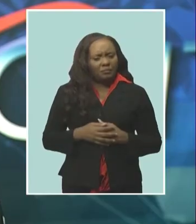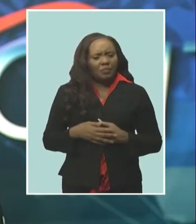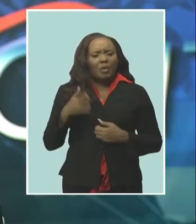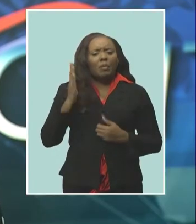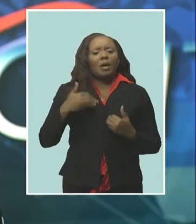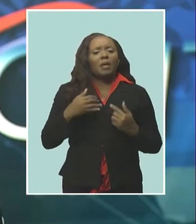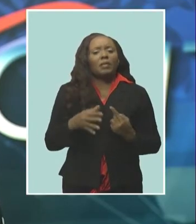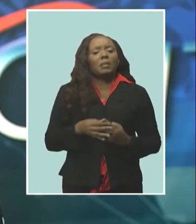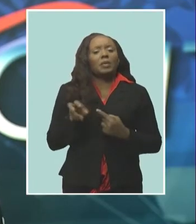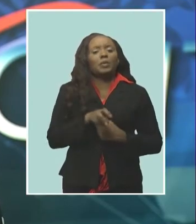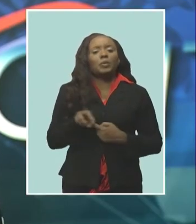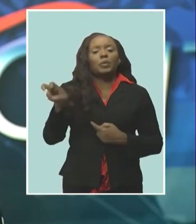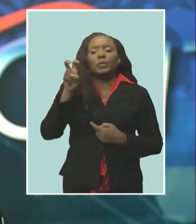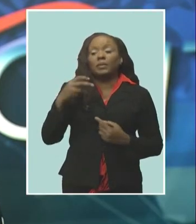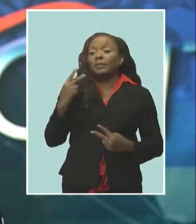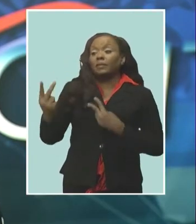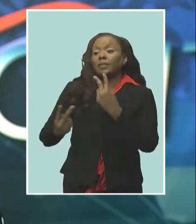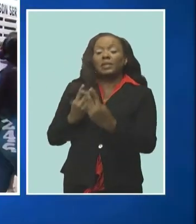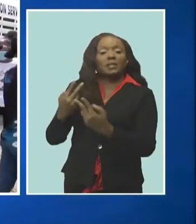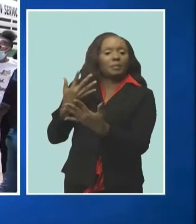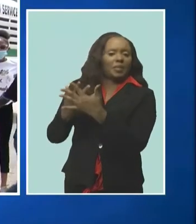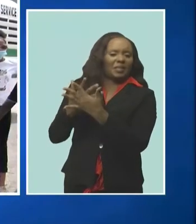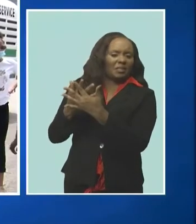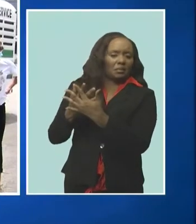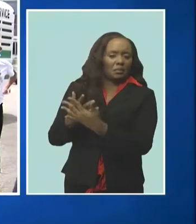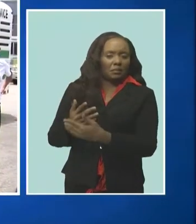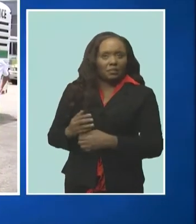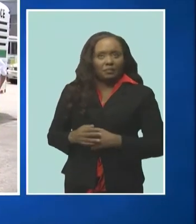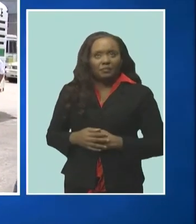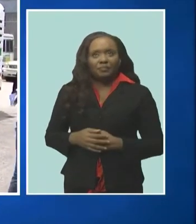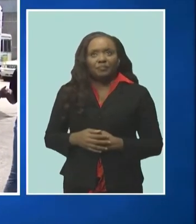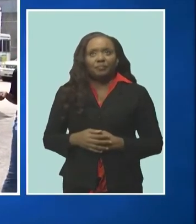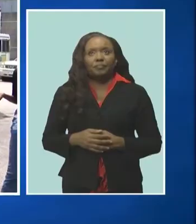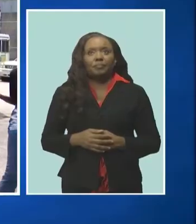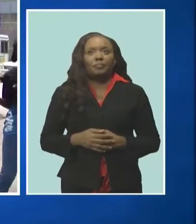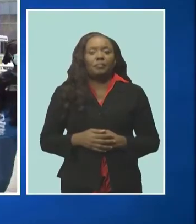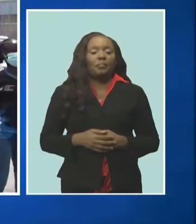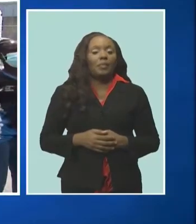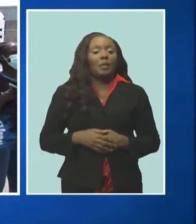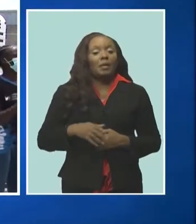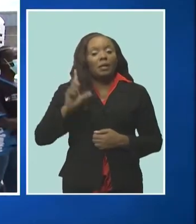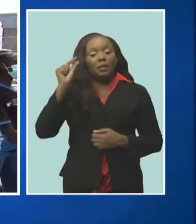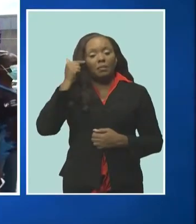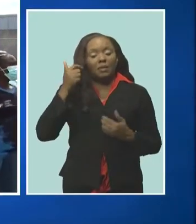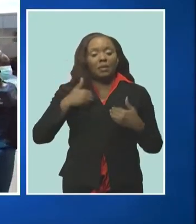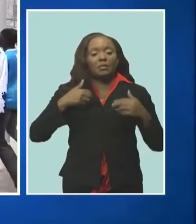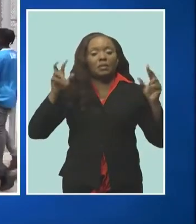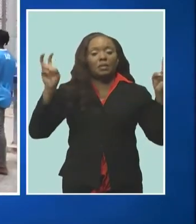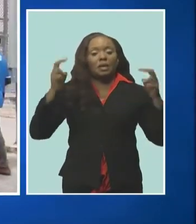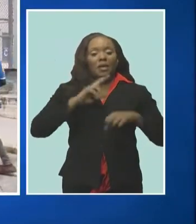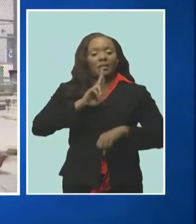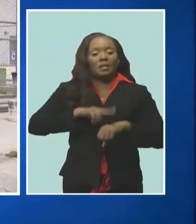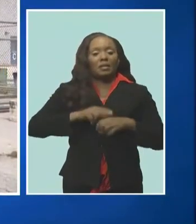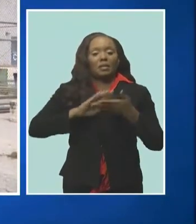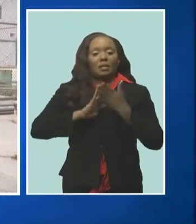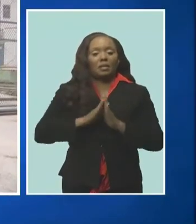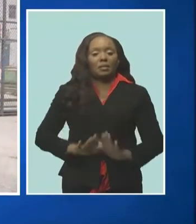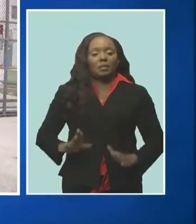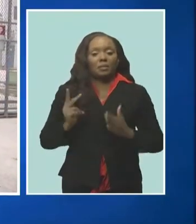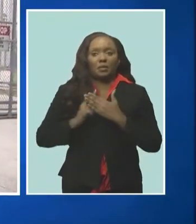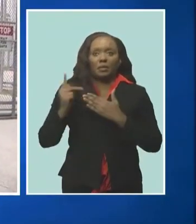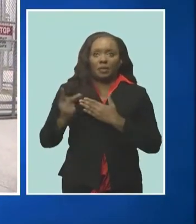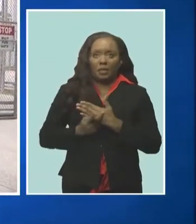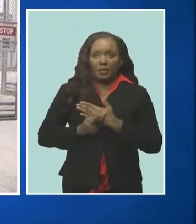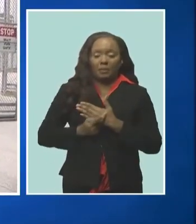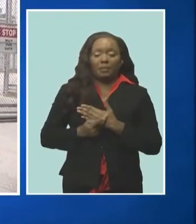ron brathwitt has more the initiative is part of government's national peace program ministering the office of the attorney general